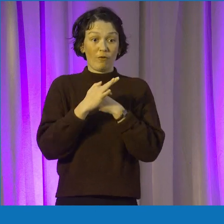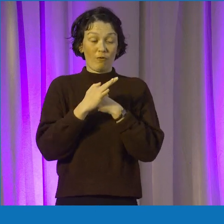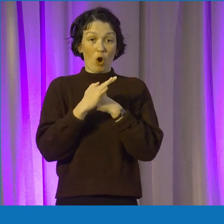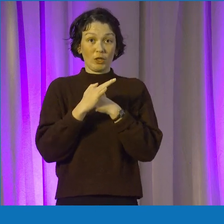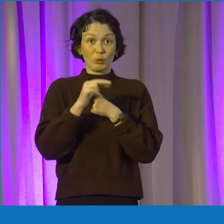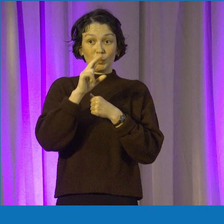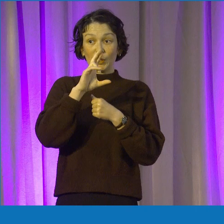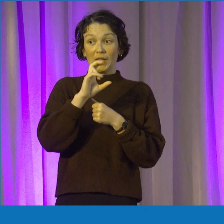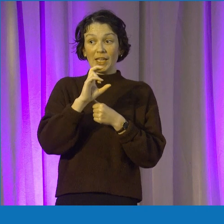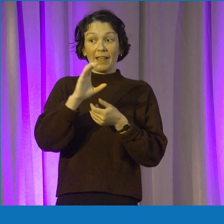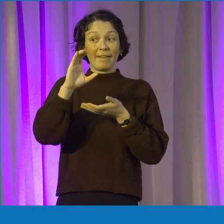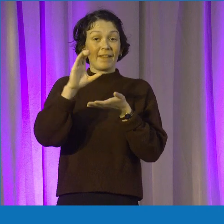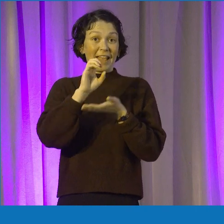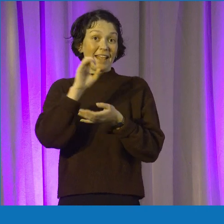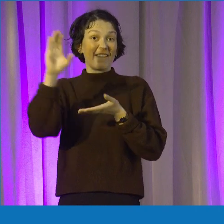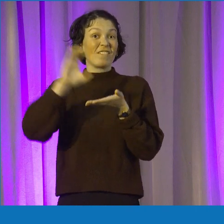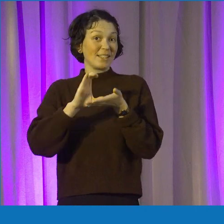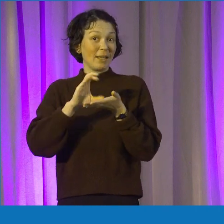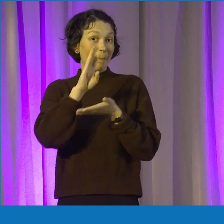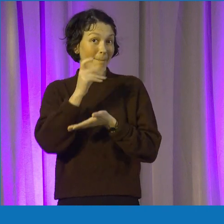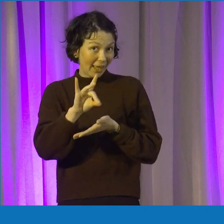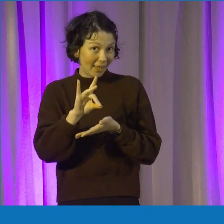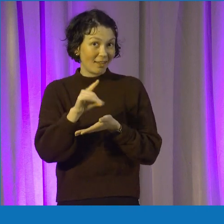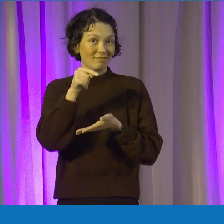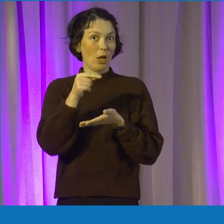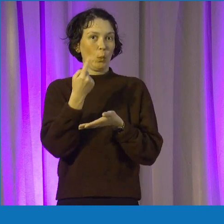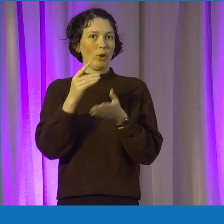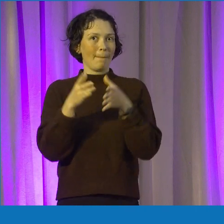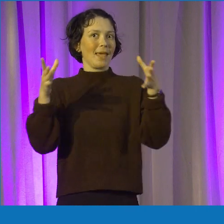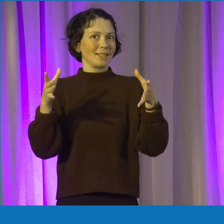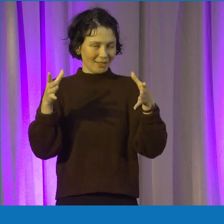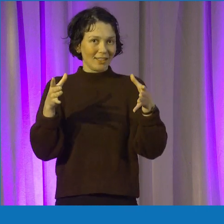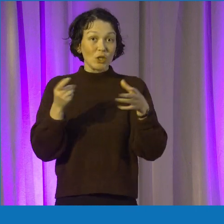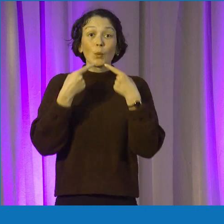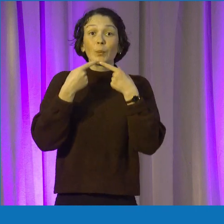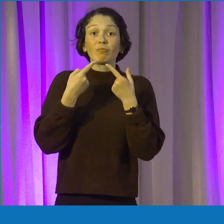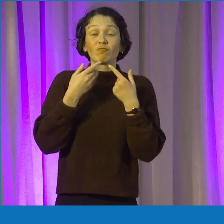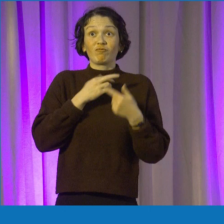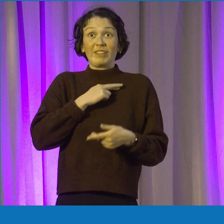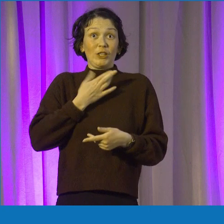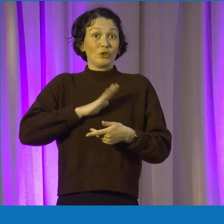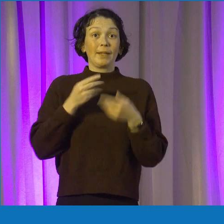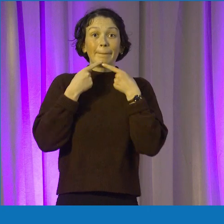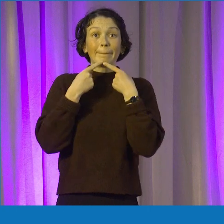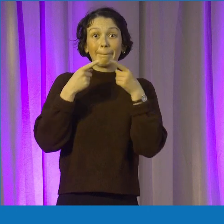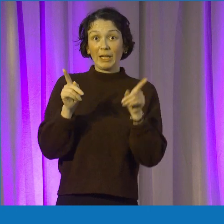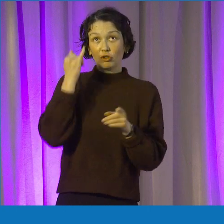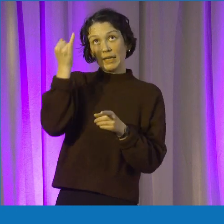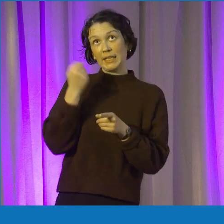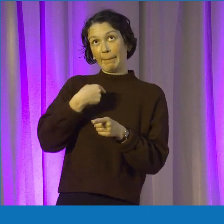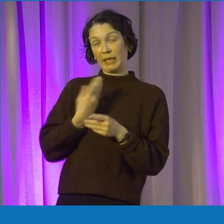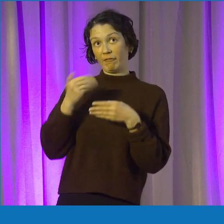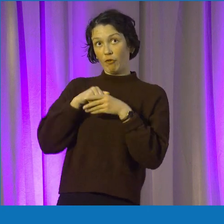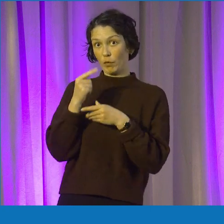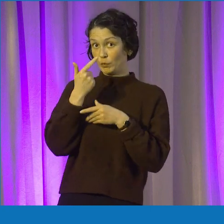one of the big ones, one of the big names on Wall Street. And essentially, you pitch your idea. I think when I did it, I did it two years ago, and Eve